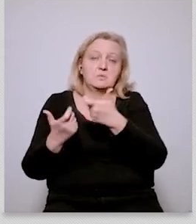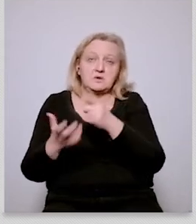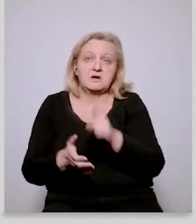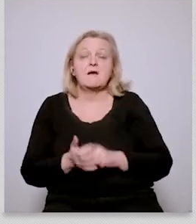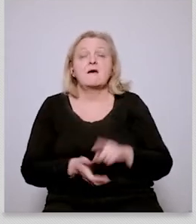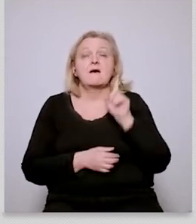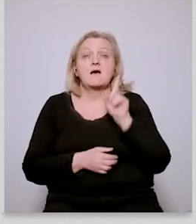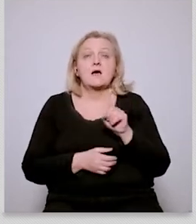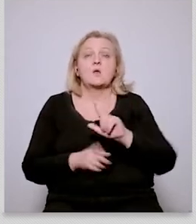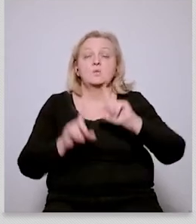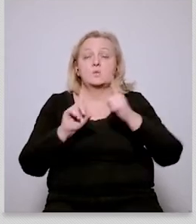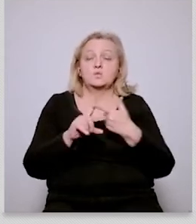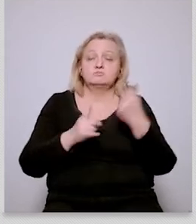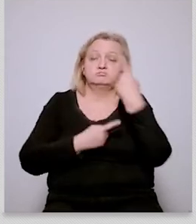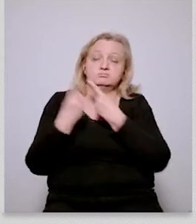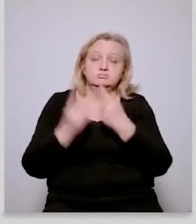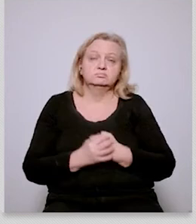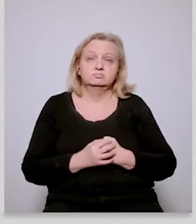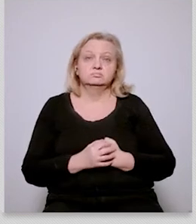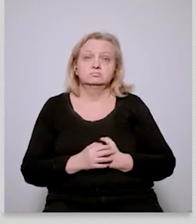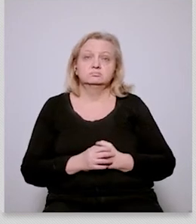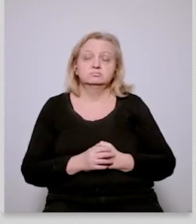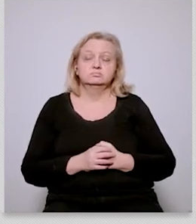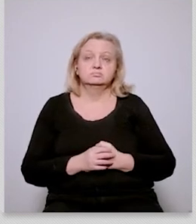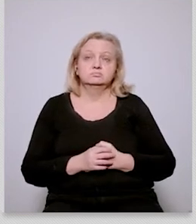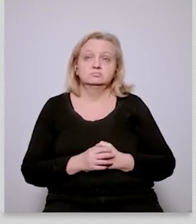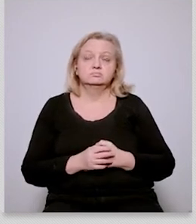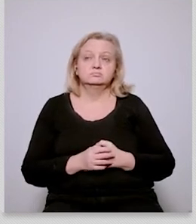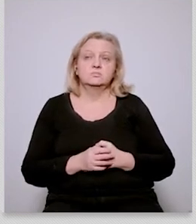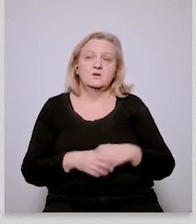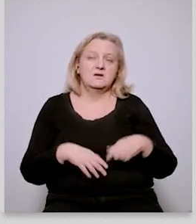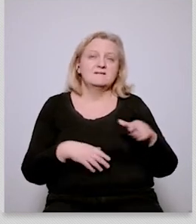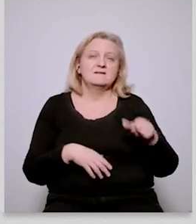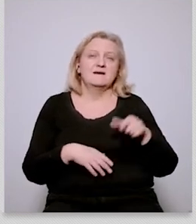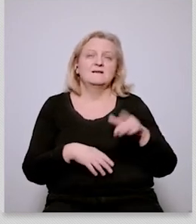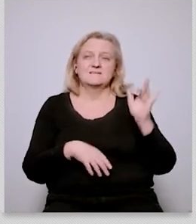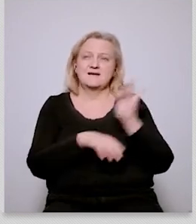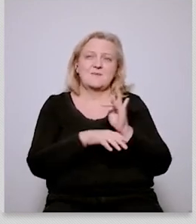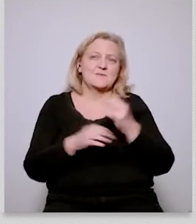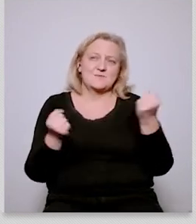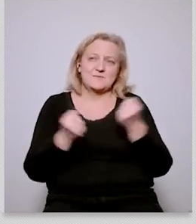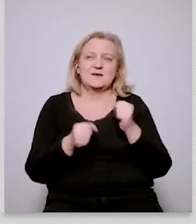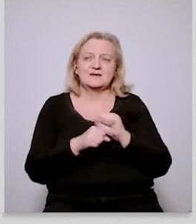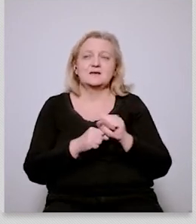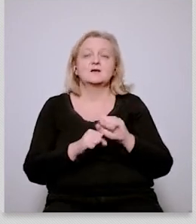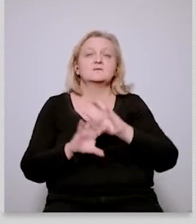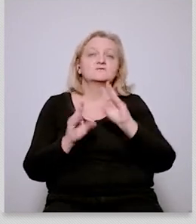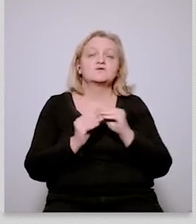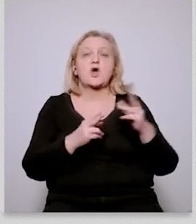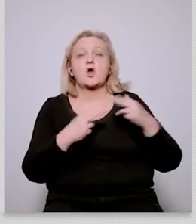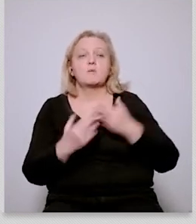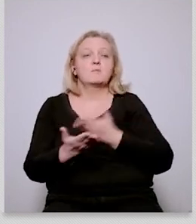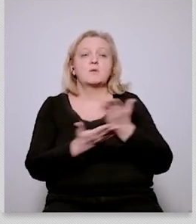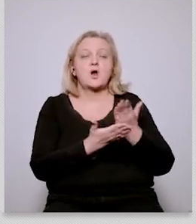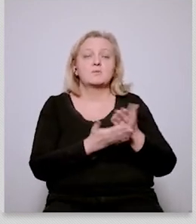all of the commission's proposals and i am sure we can find a lot of problematic points in there and i i'm sure we can find a lot of